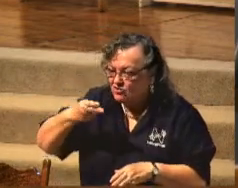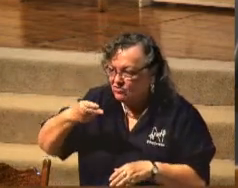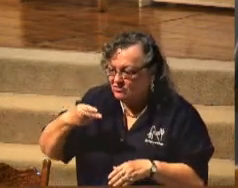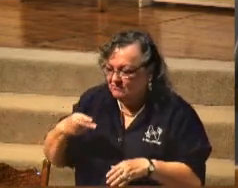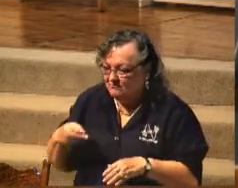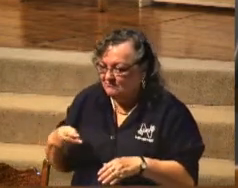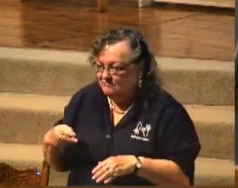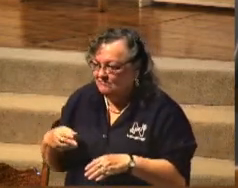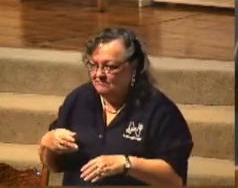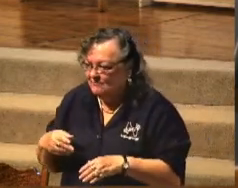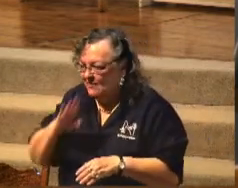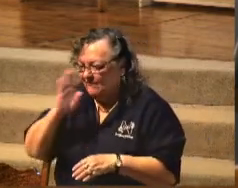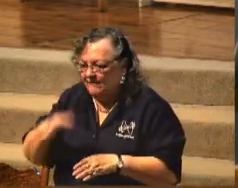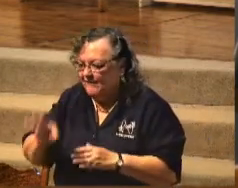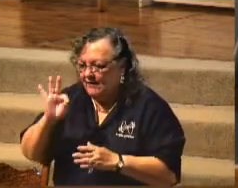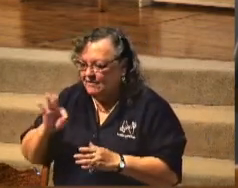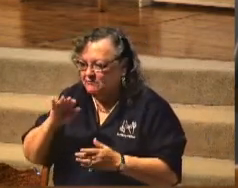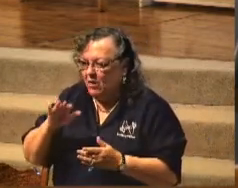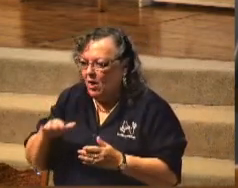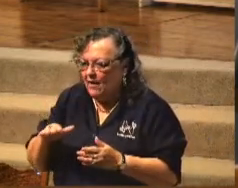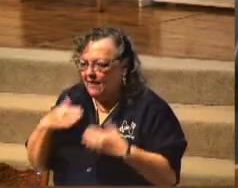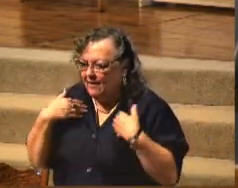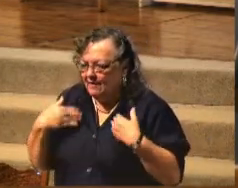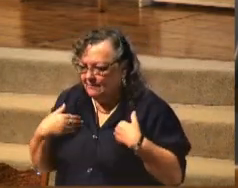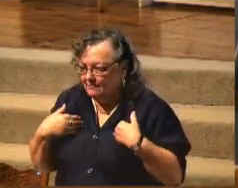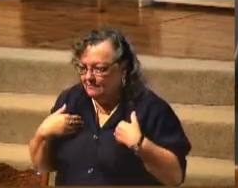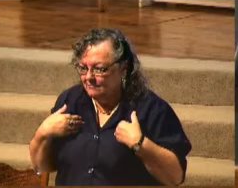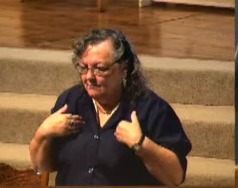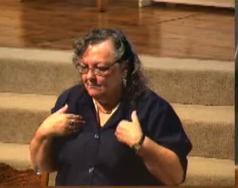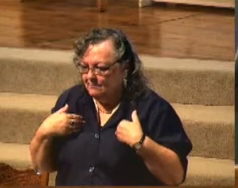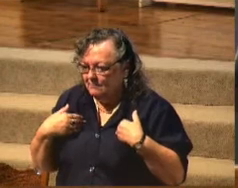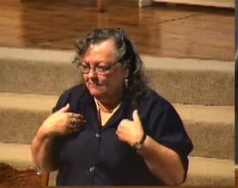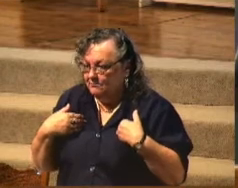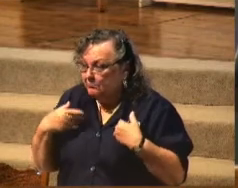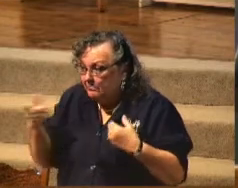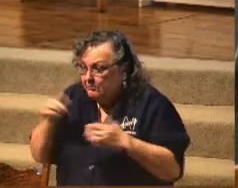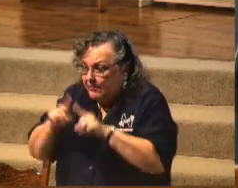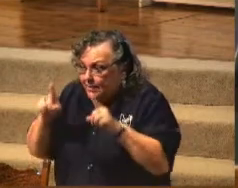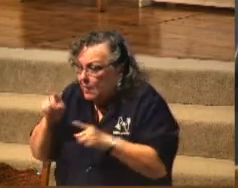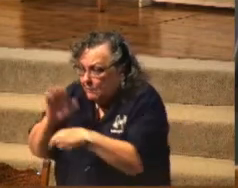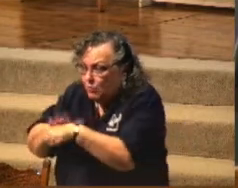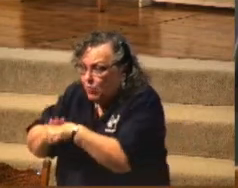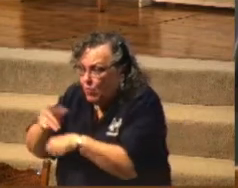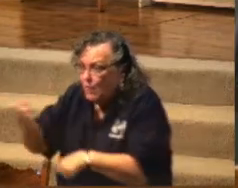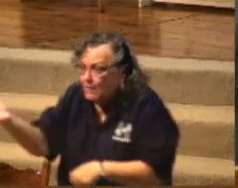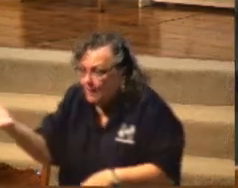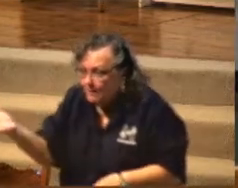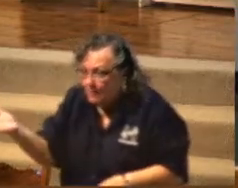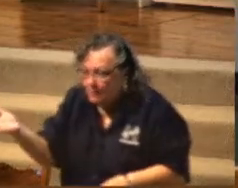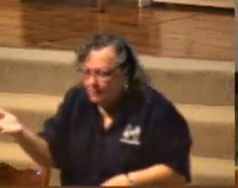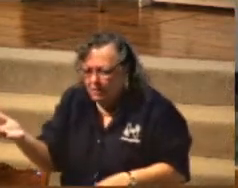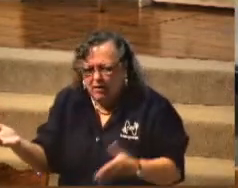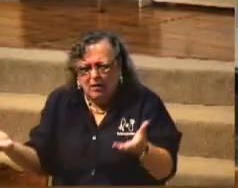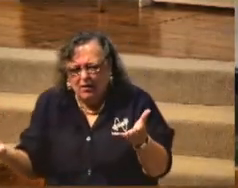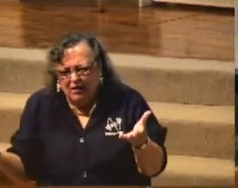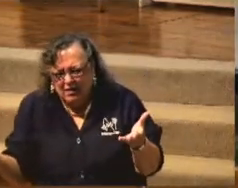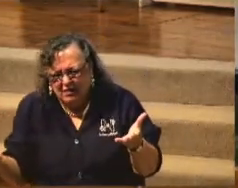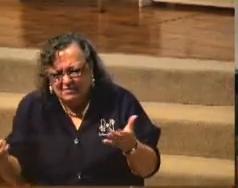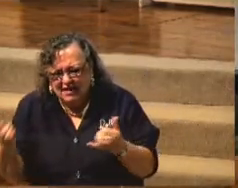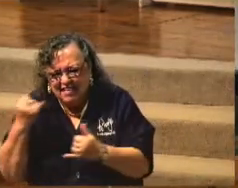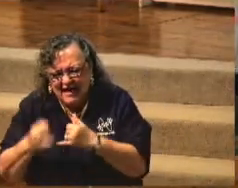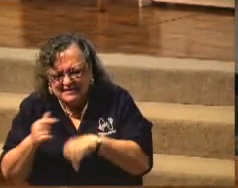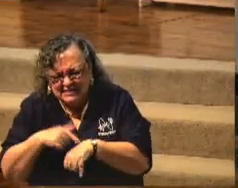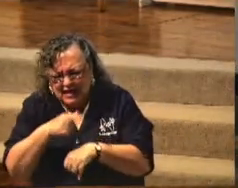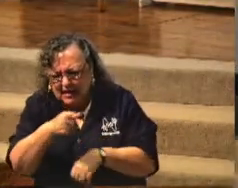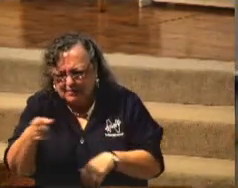Never did. He died. But he was warned. When's the last time, do